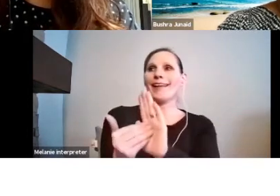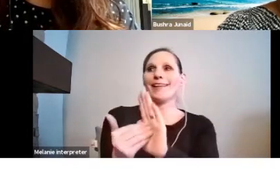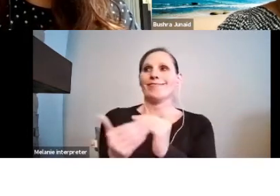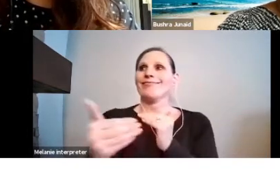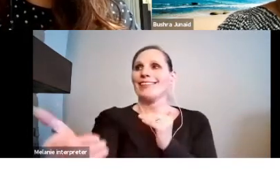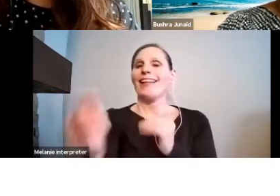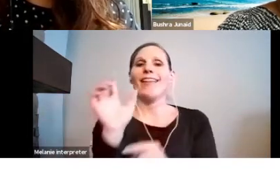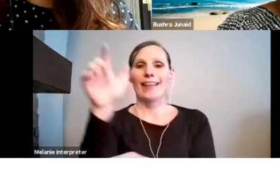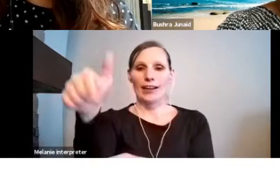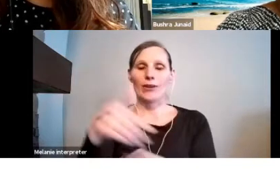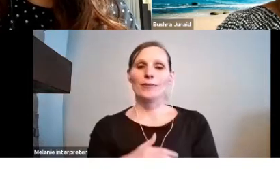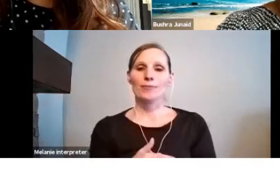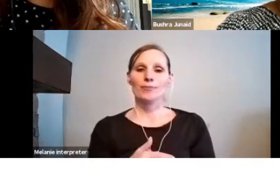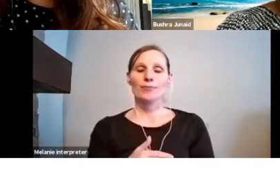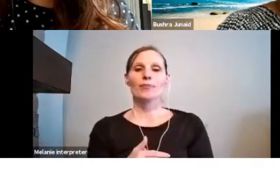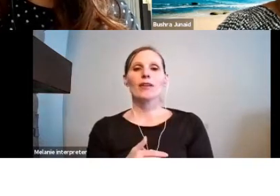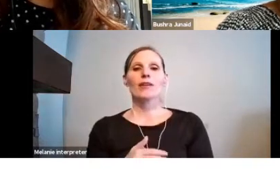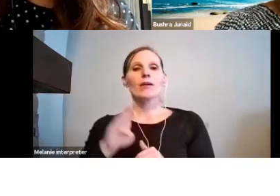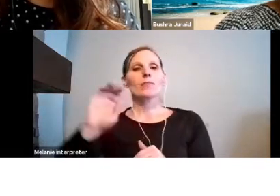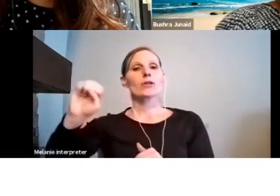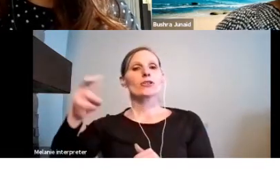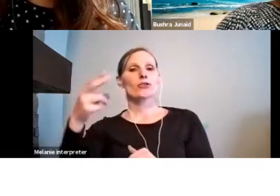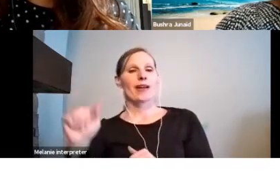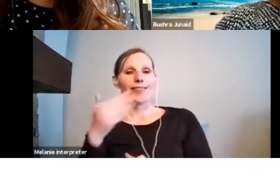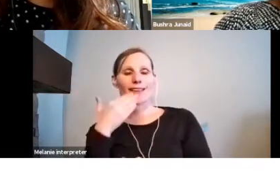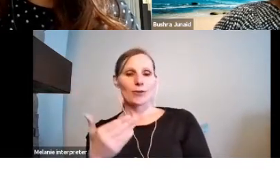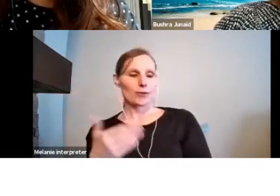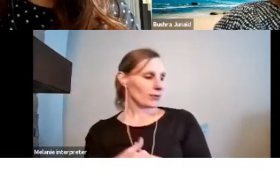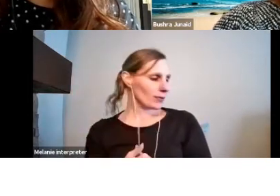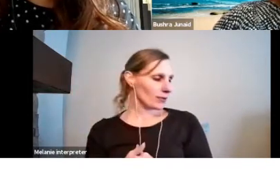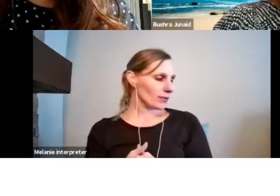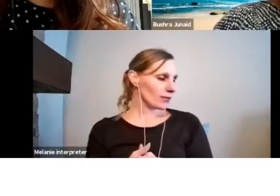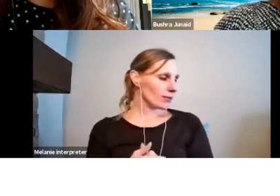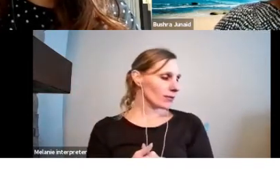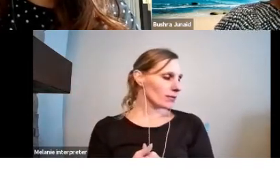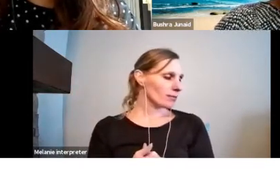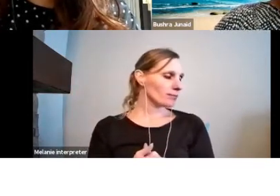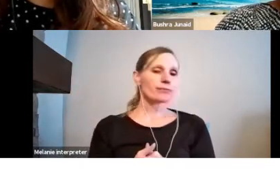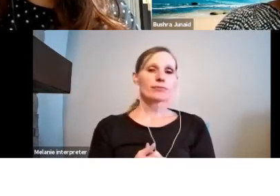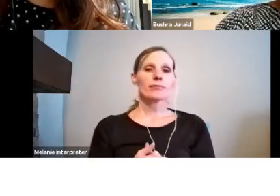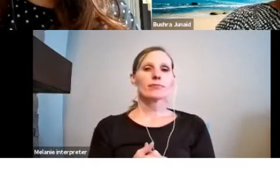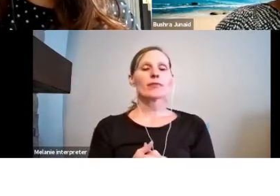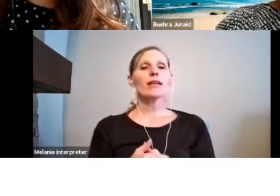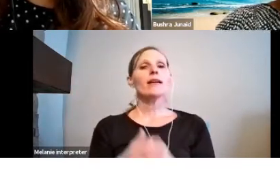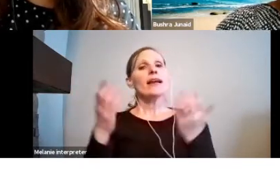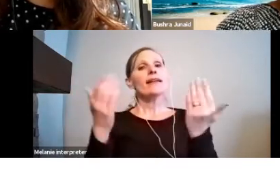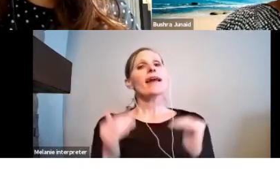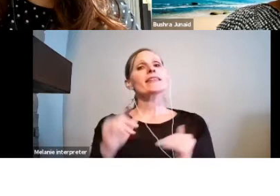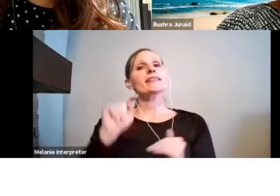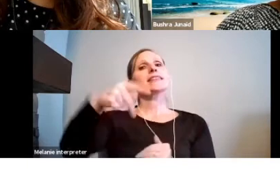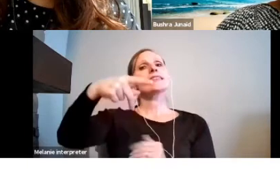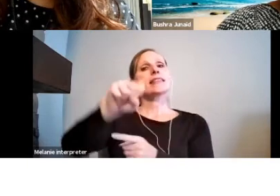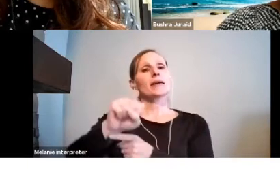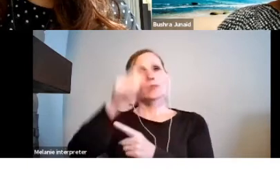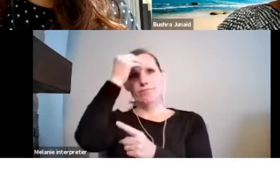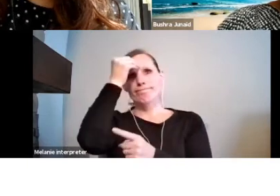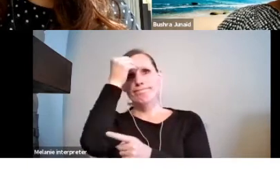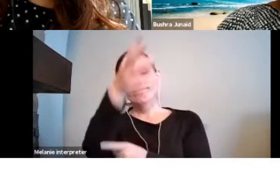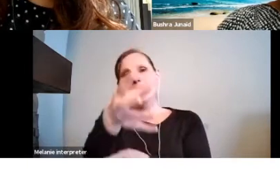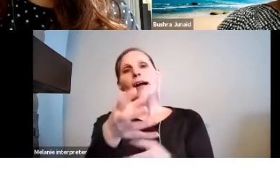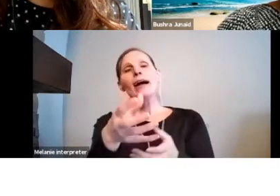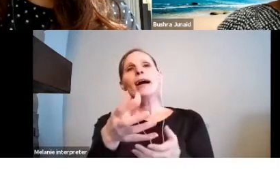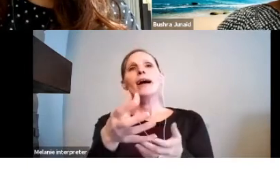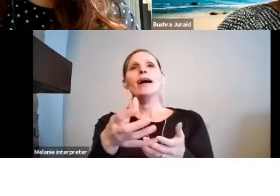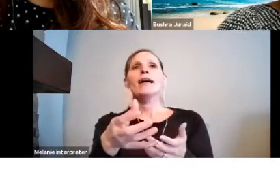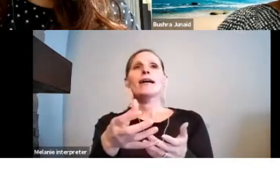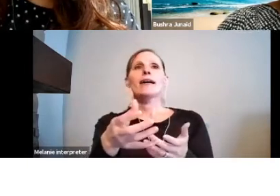Thank you. So I'm going to give some tips that may help you that will help to make your